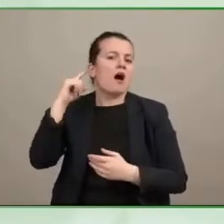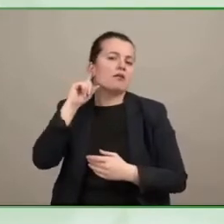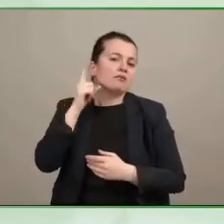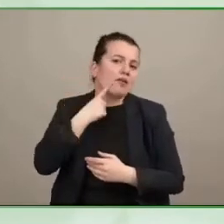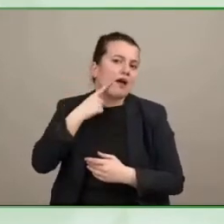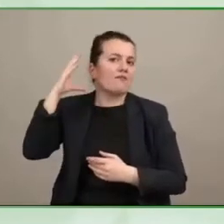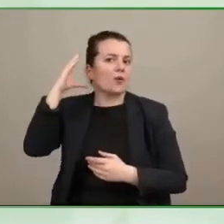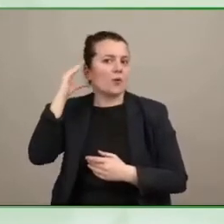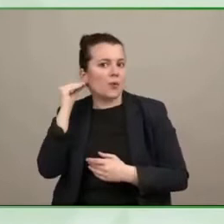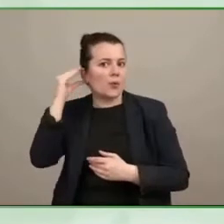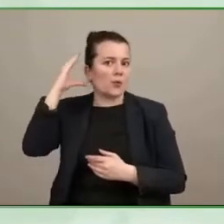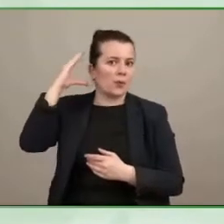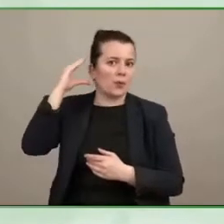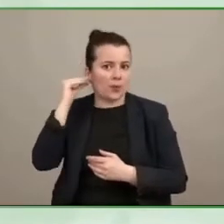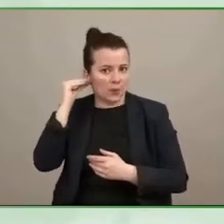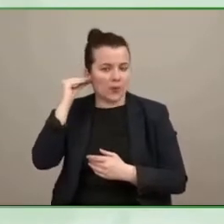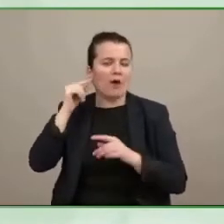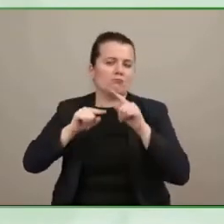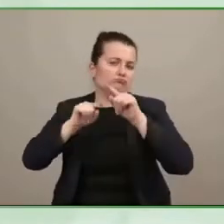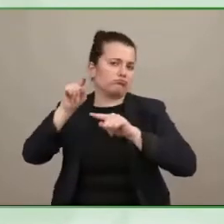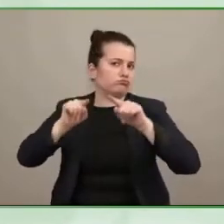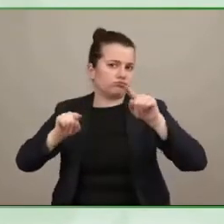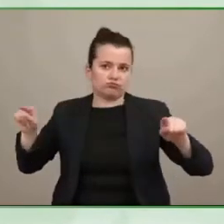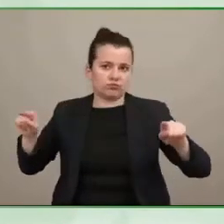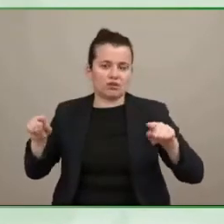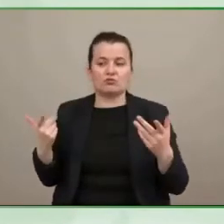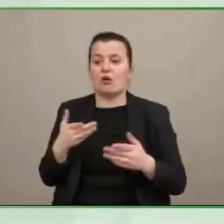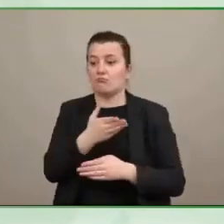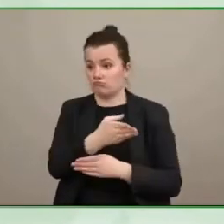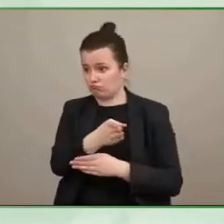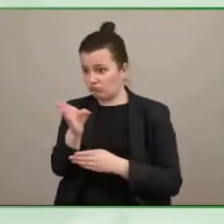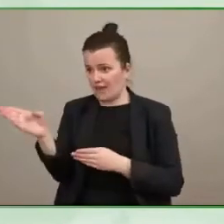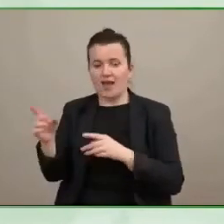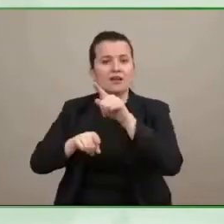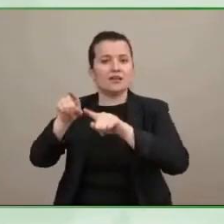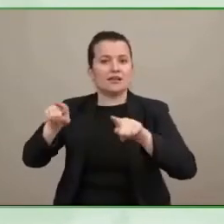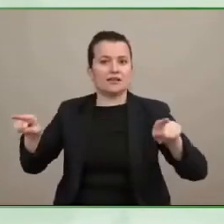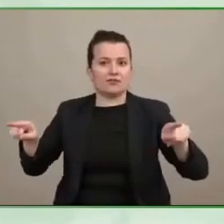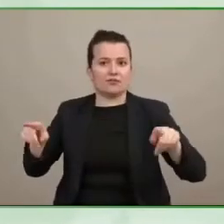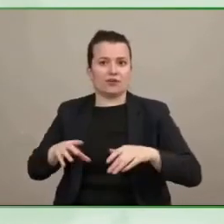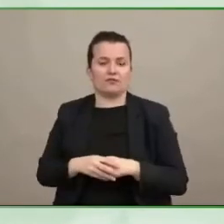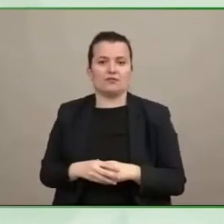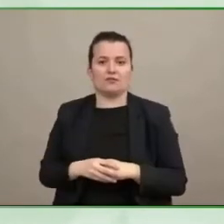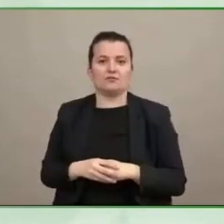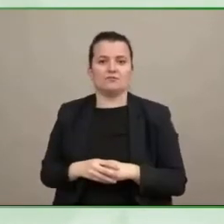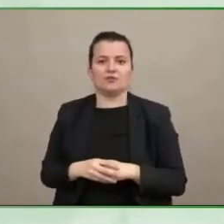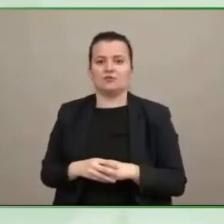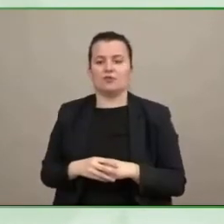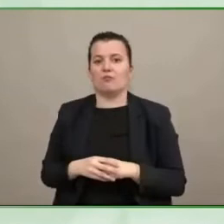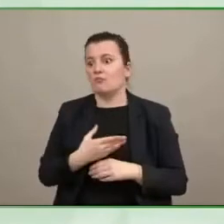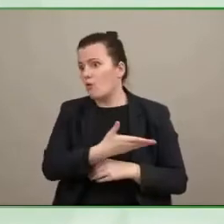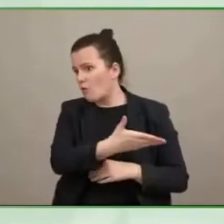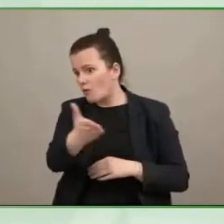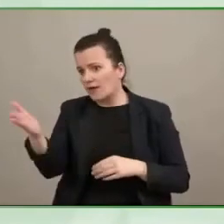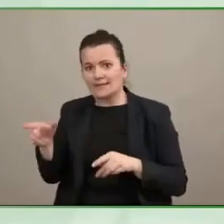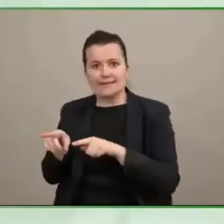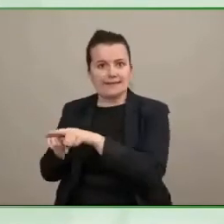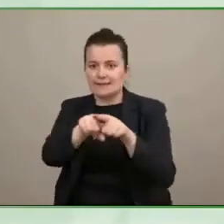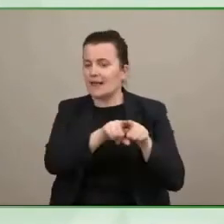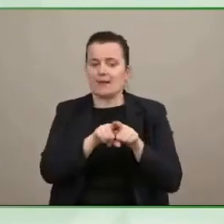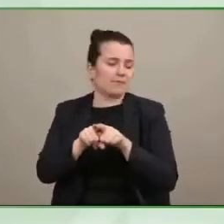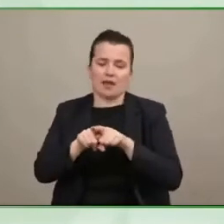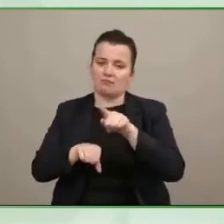gray in between because people don't just fit into meat boxes there's a lot of overlap between the categories